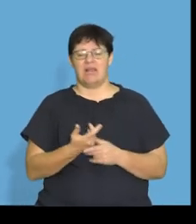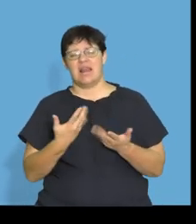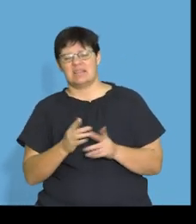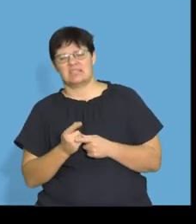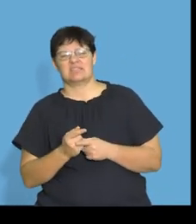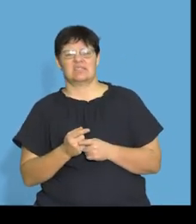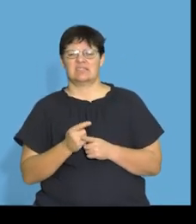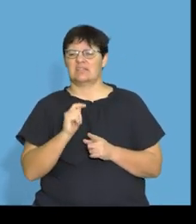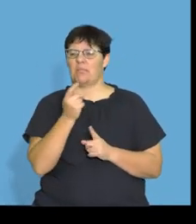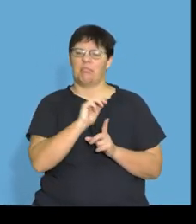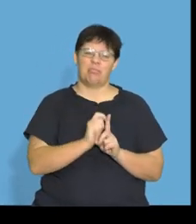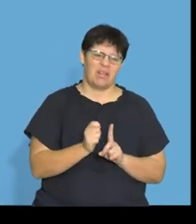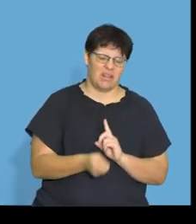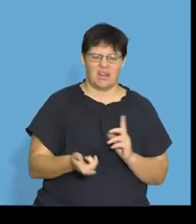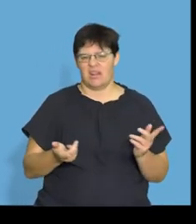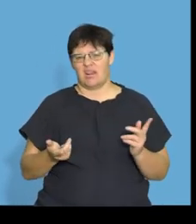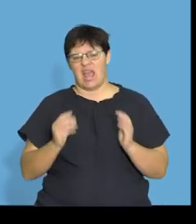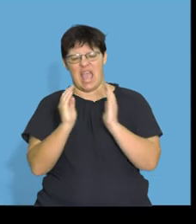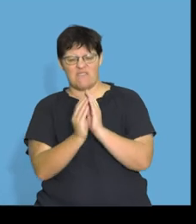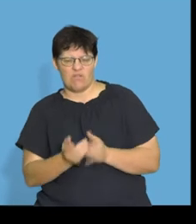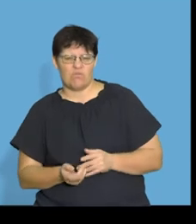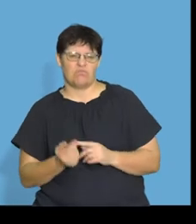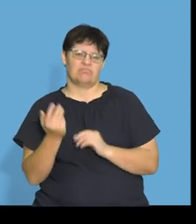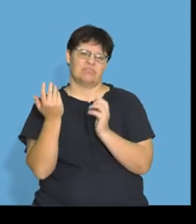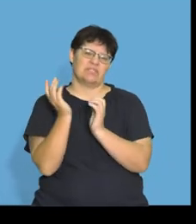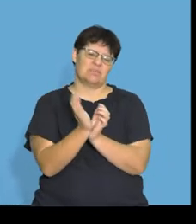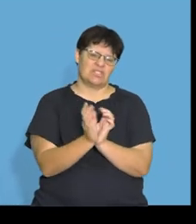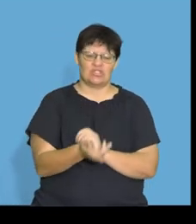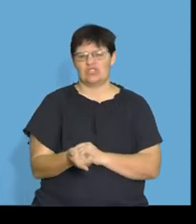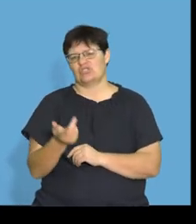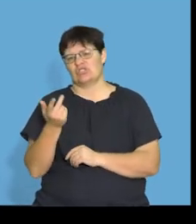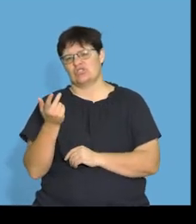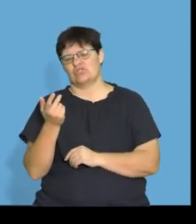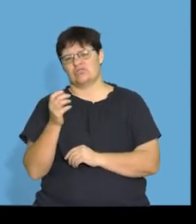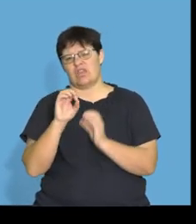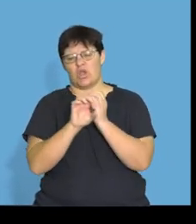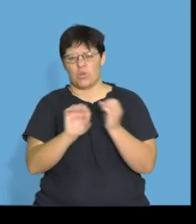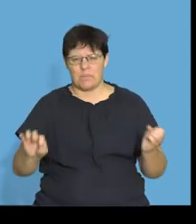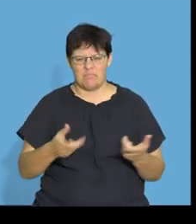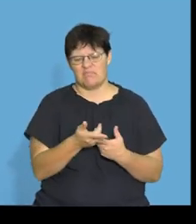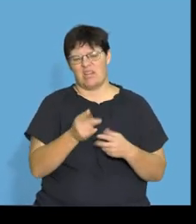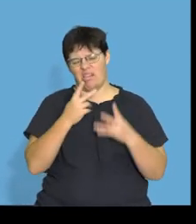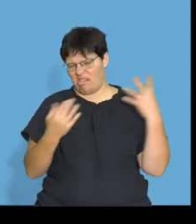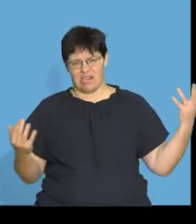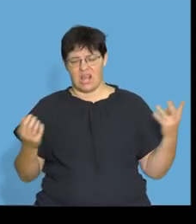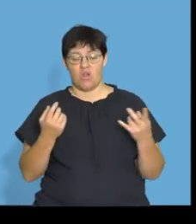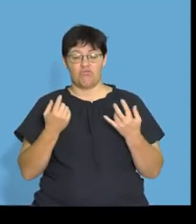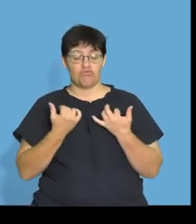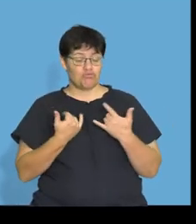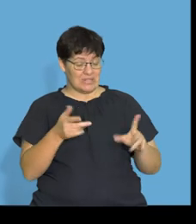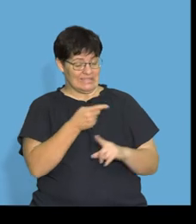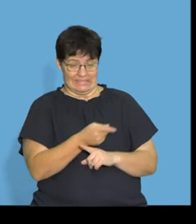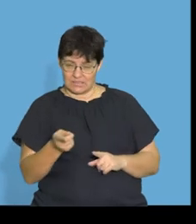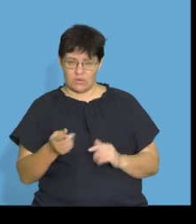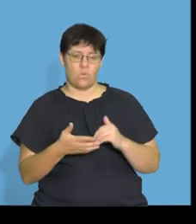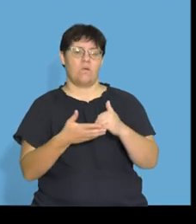sprouts, apples, lettuce, beans, right? Avocado, right? Spinach, cucumber, green